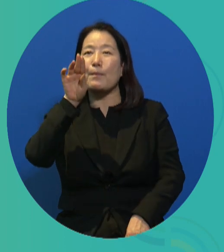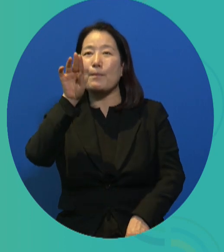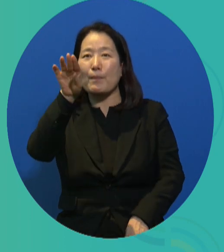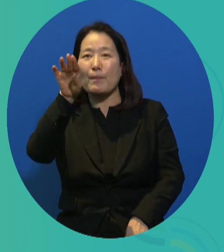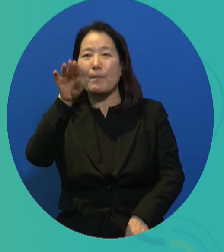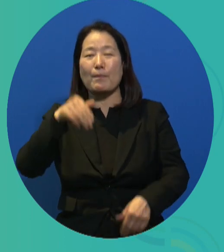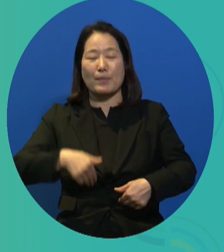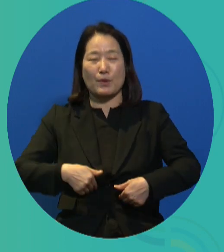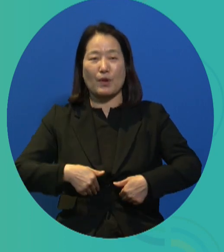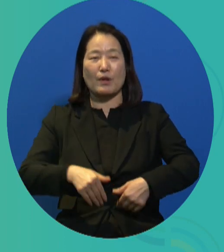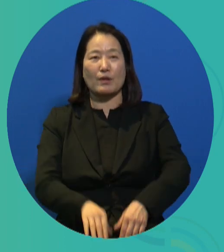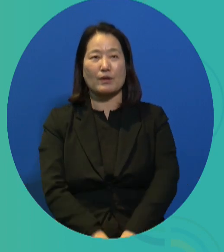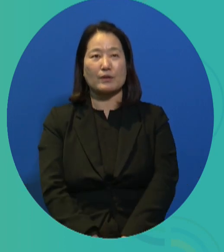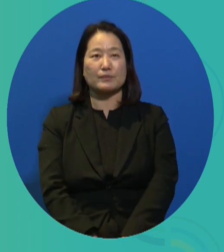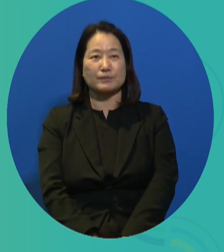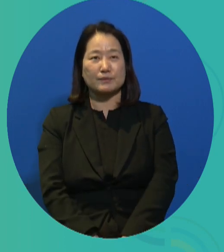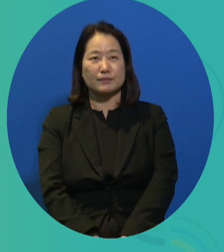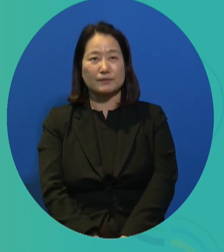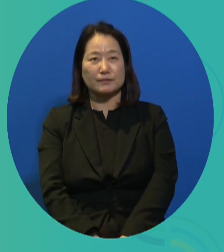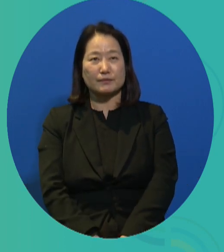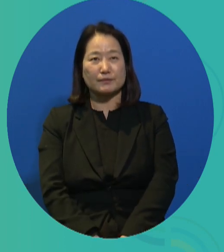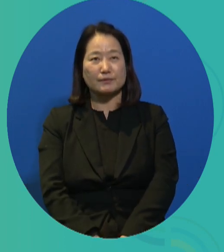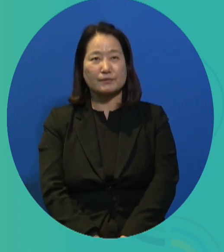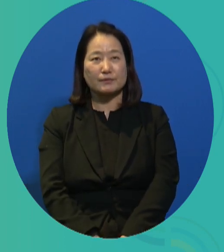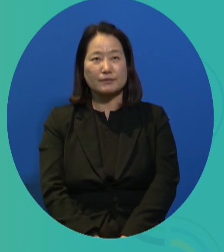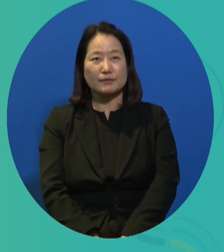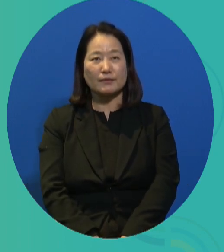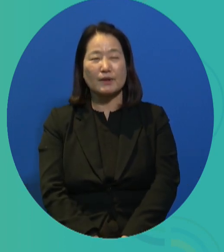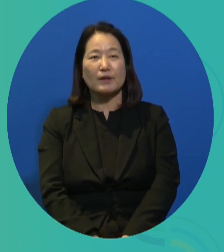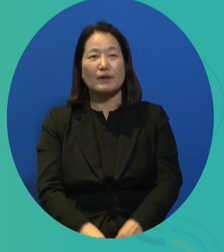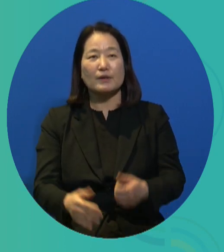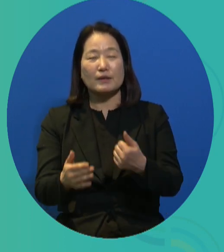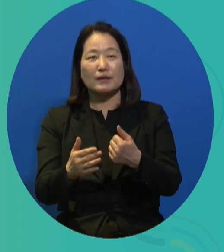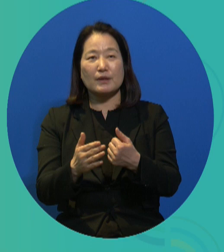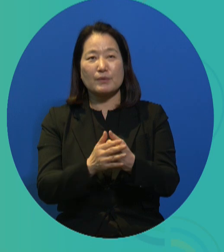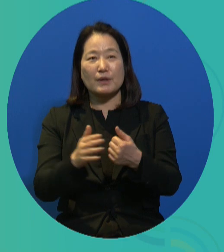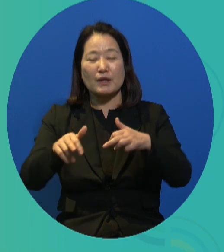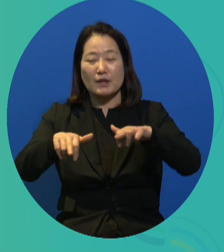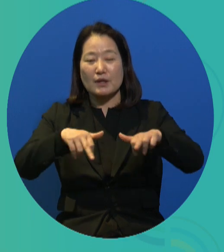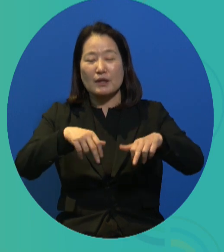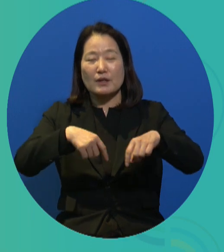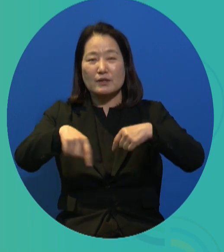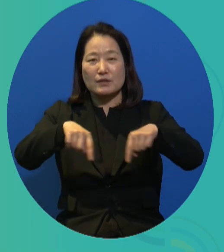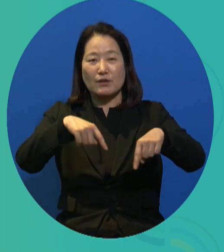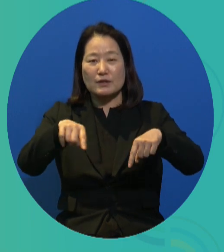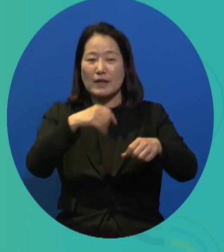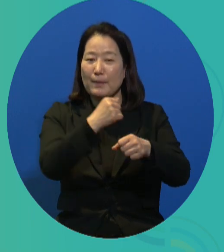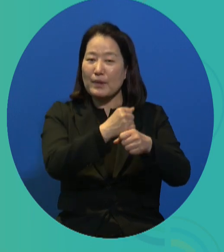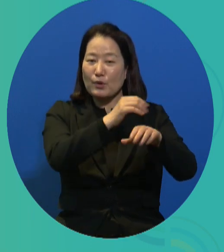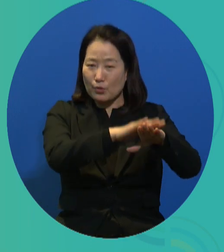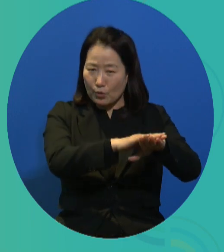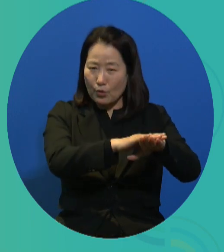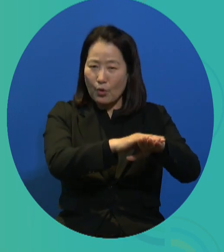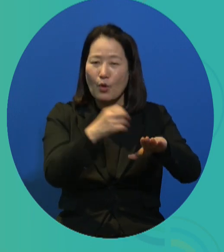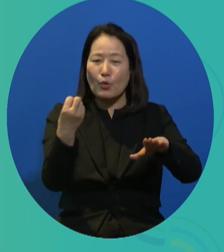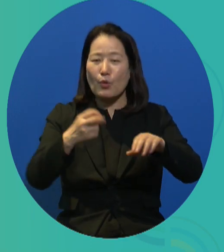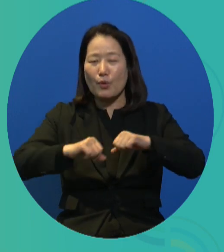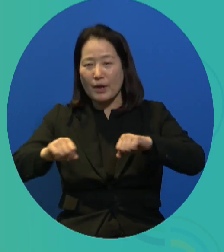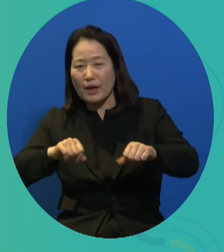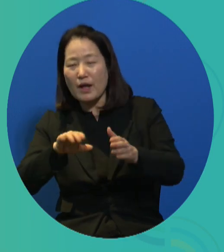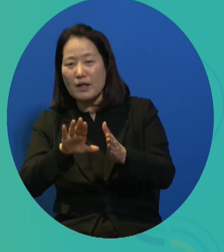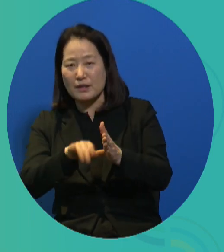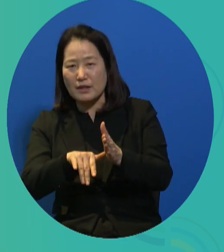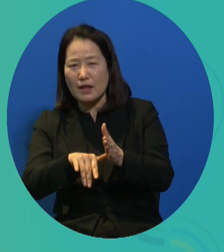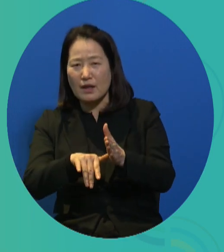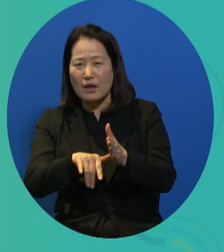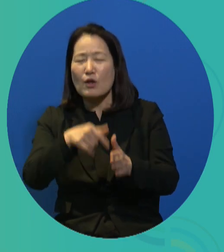buses, there are these bus stop bells that people can press. PWD can press for a slower bus stop openings, but these